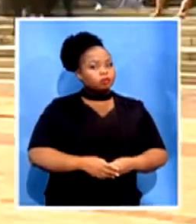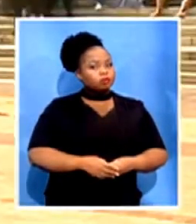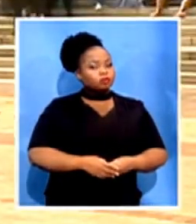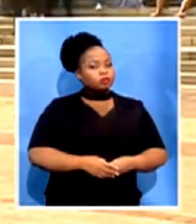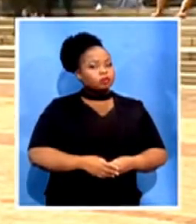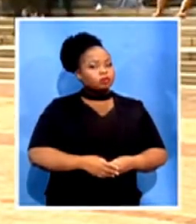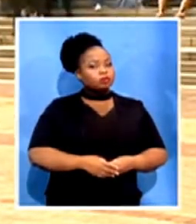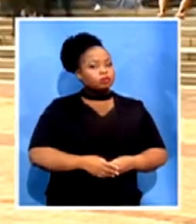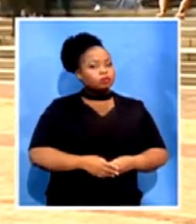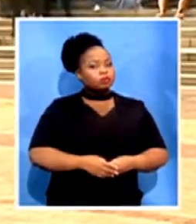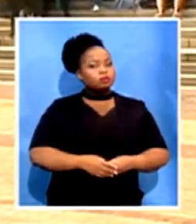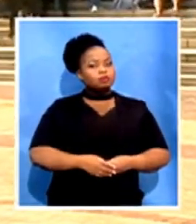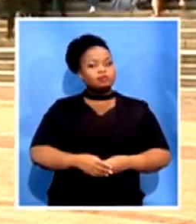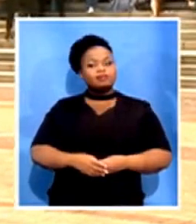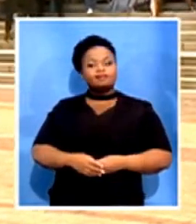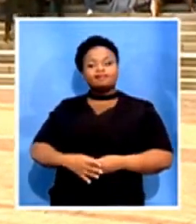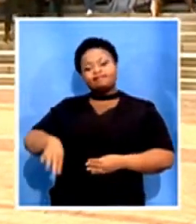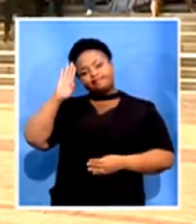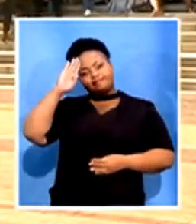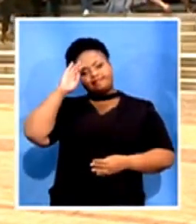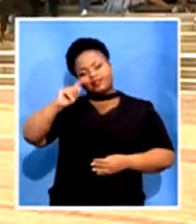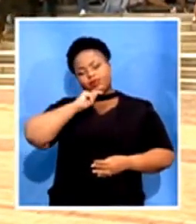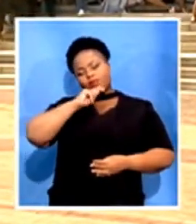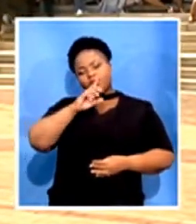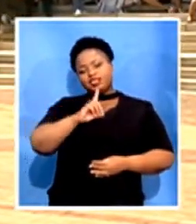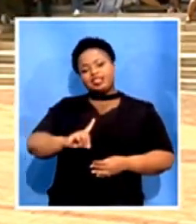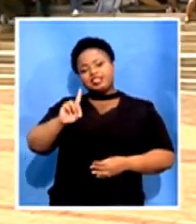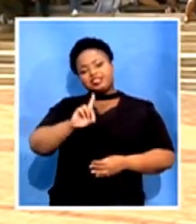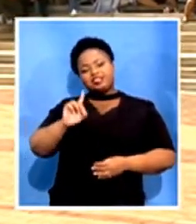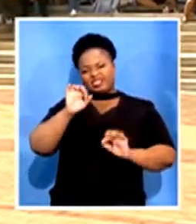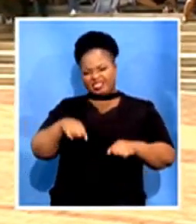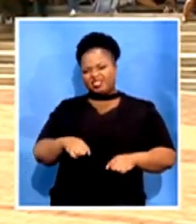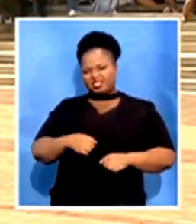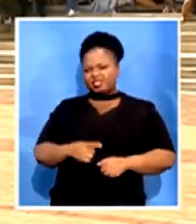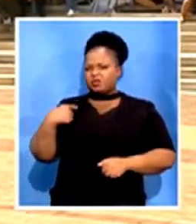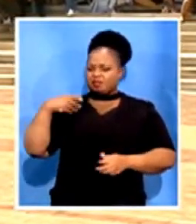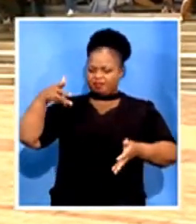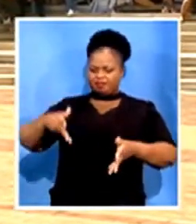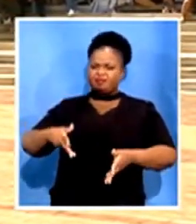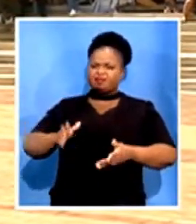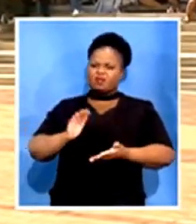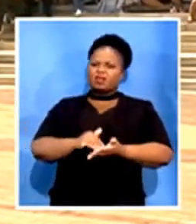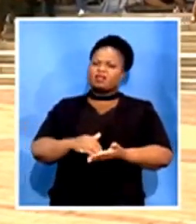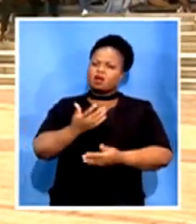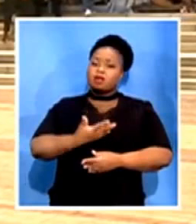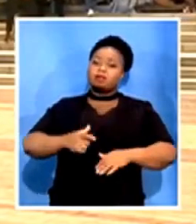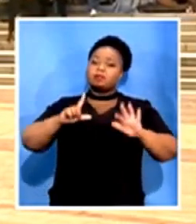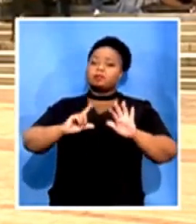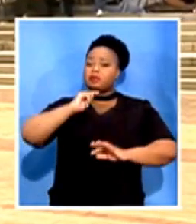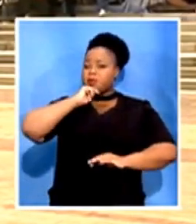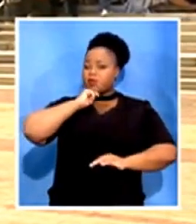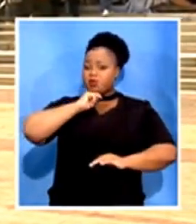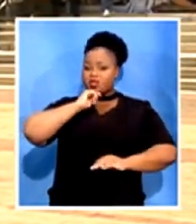Good morning, Desiree. That's correct. In fact, we've been out here since around half past seven in the morning. And the situation hasn't really